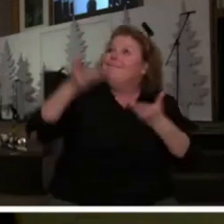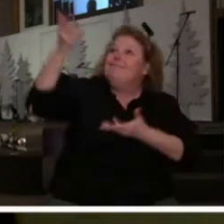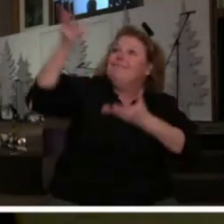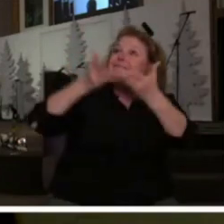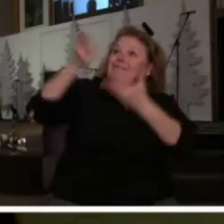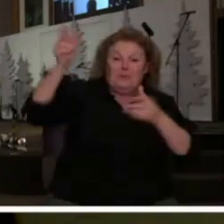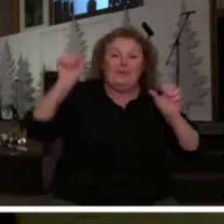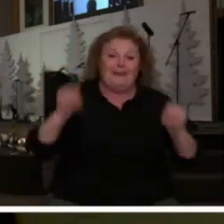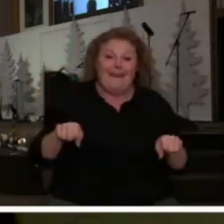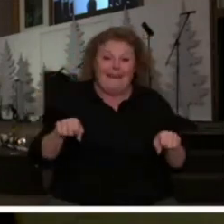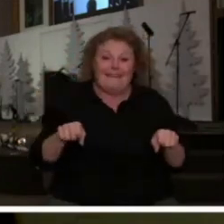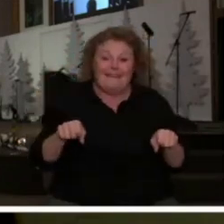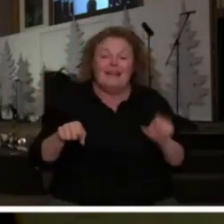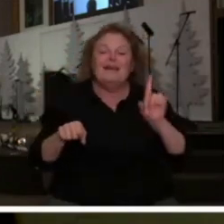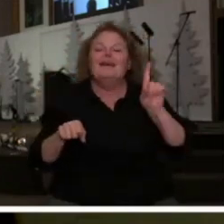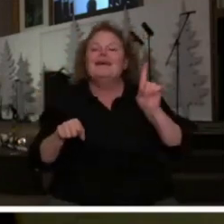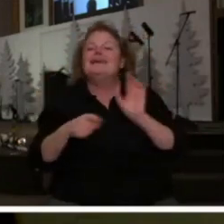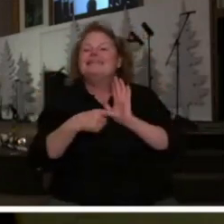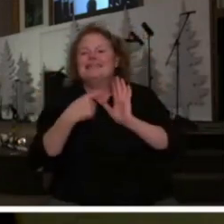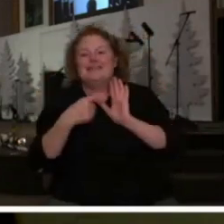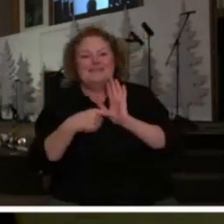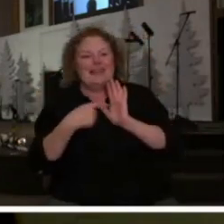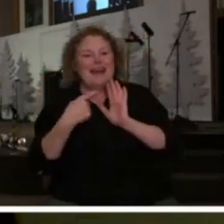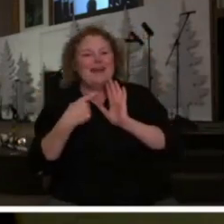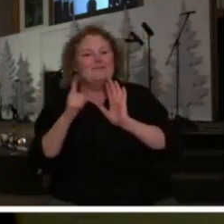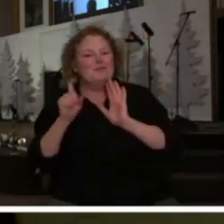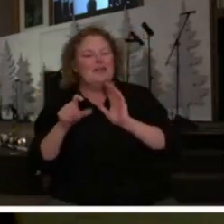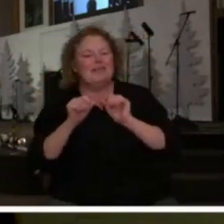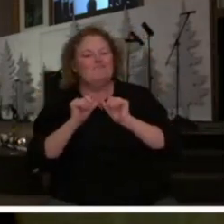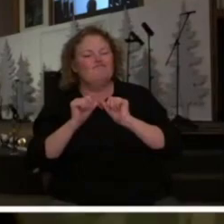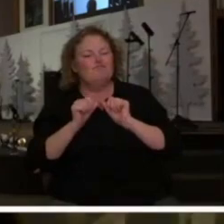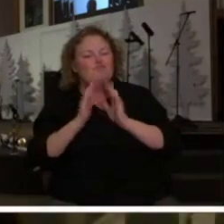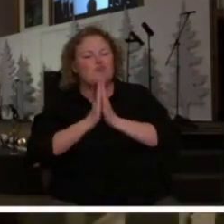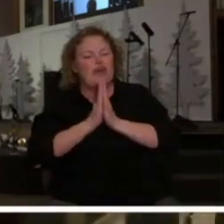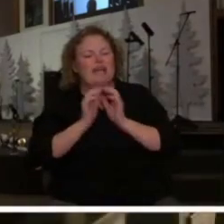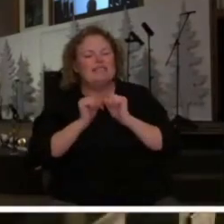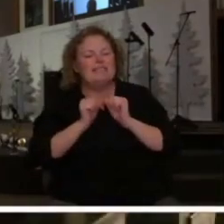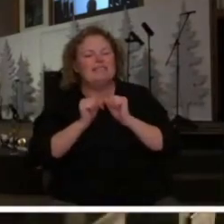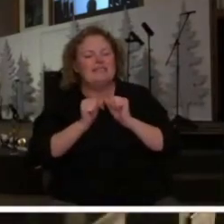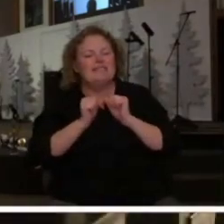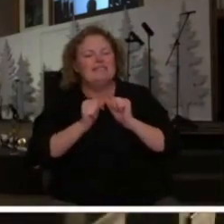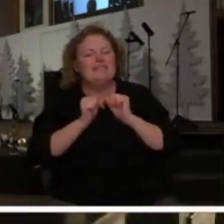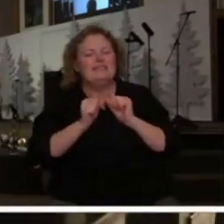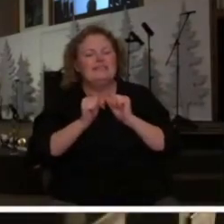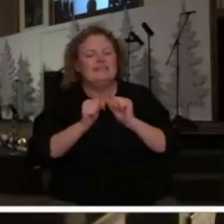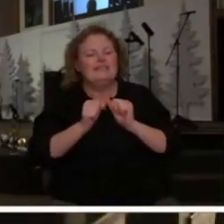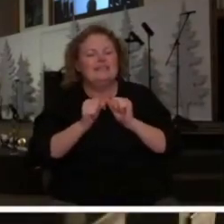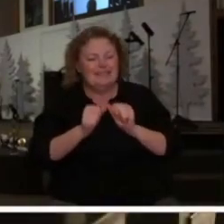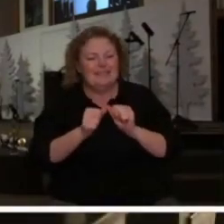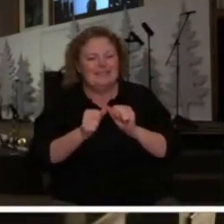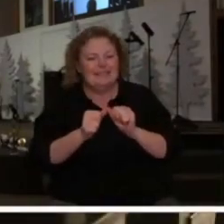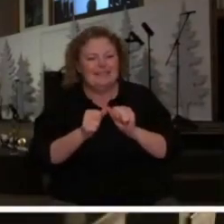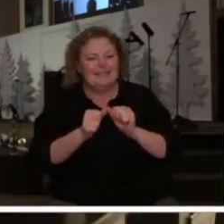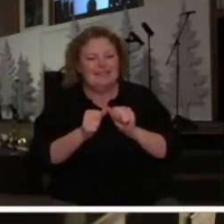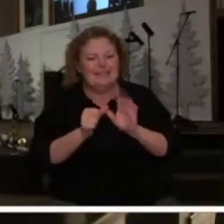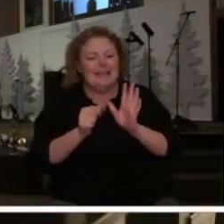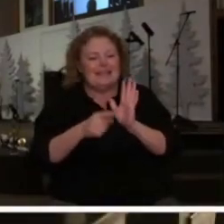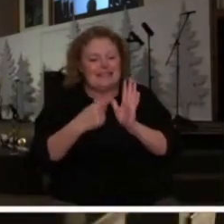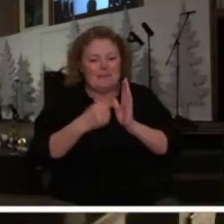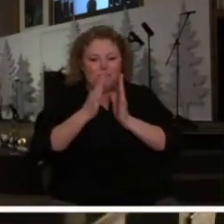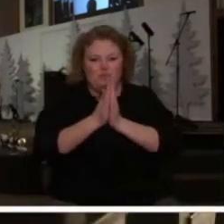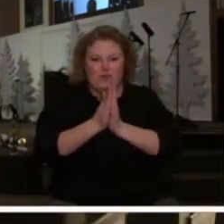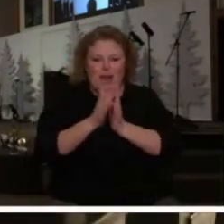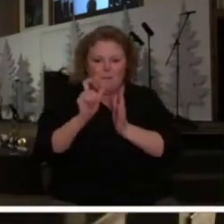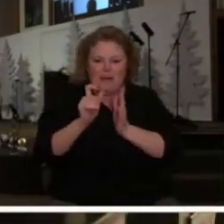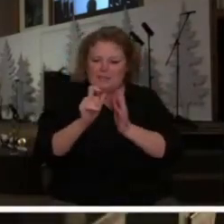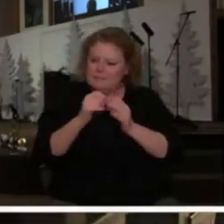sometimes it takes sustained prayer for what we want to see sometimes prayer has to be